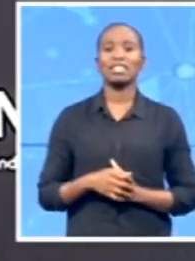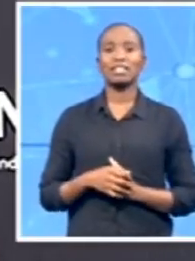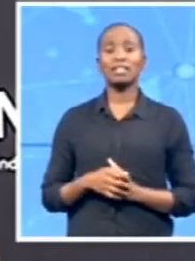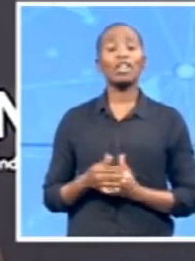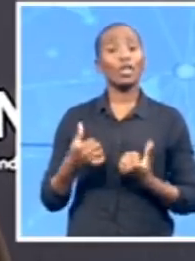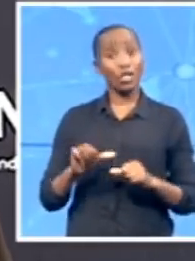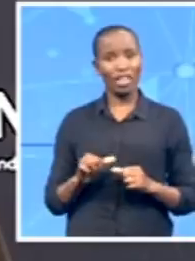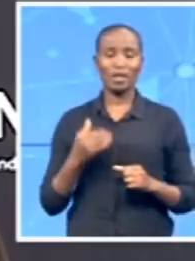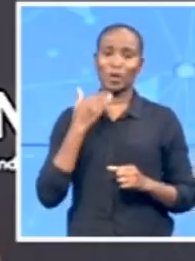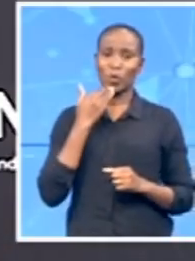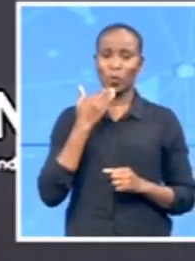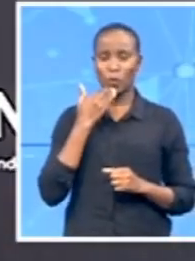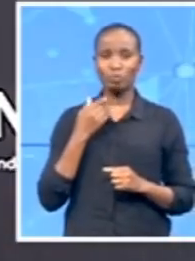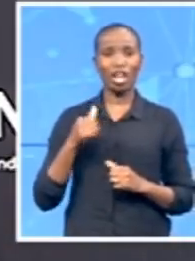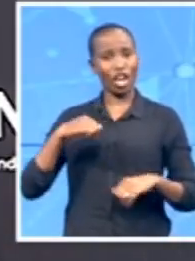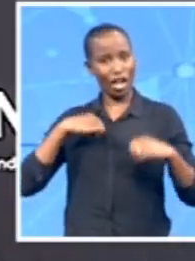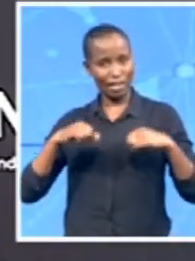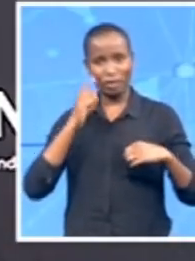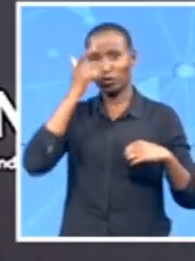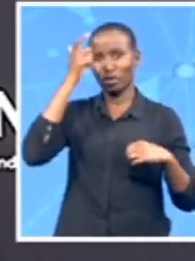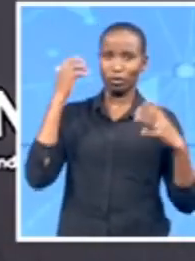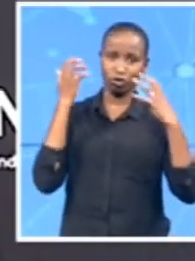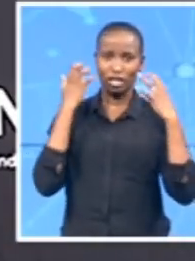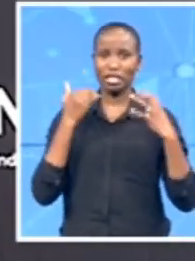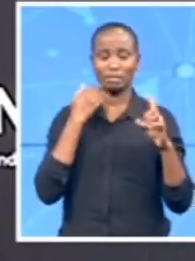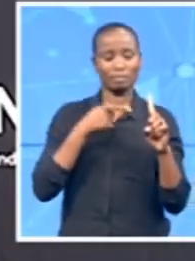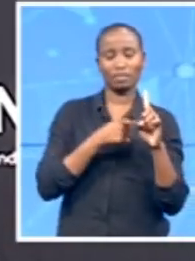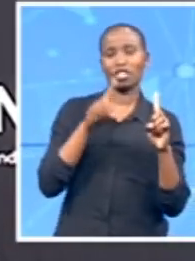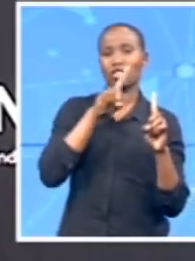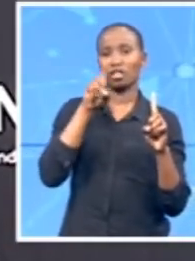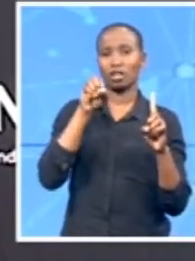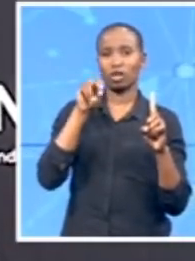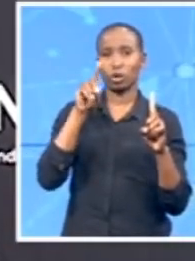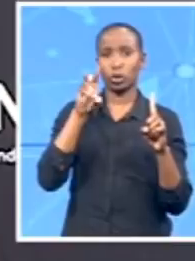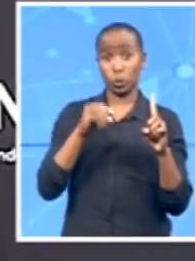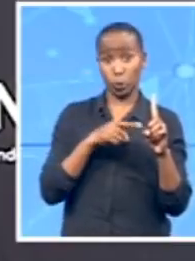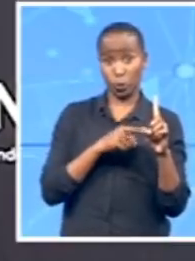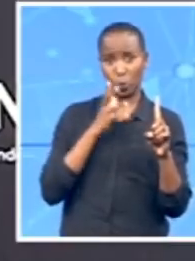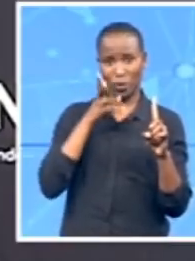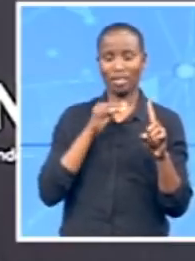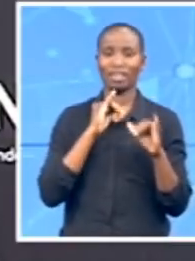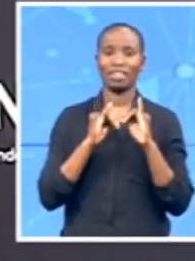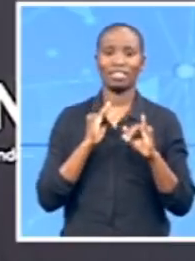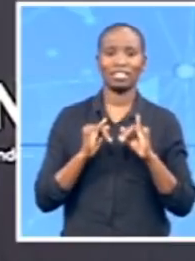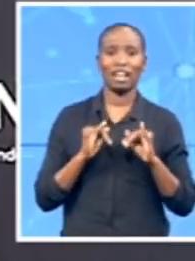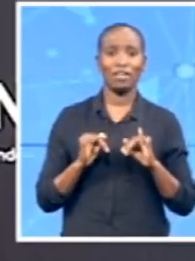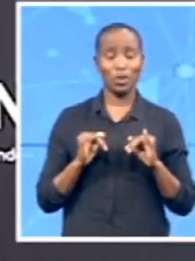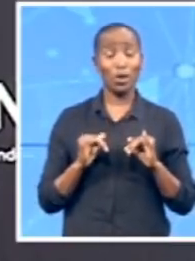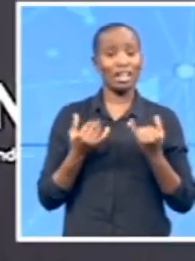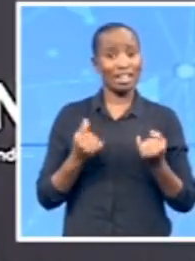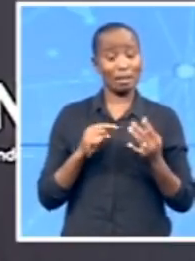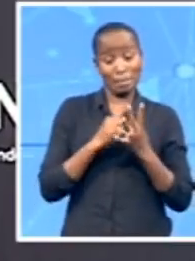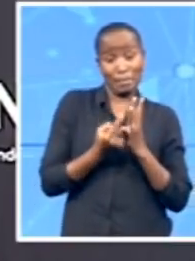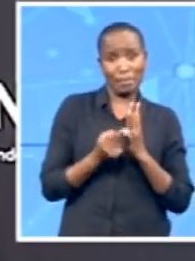As you rightly pointed out, one of the only candidates that's actually sat in this position, no stranger to the Constitutional Court, no